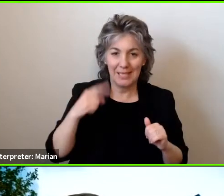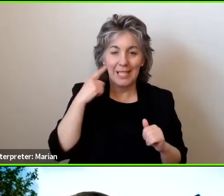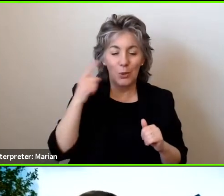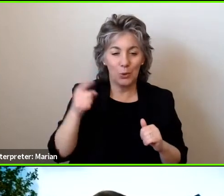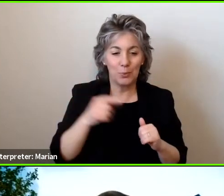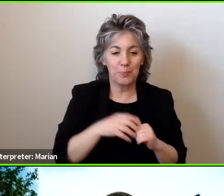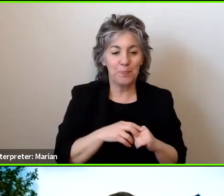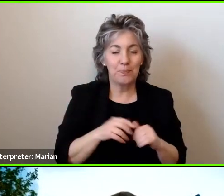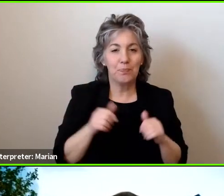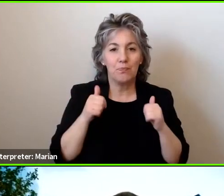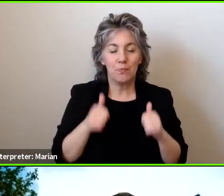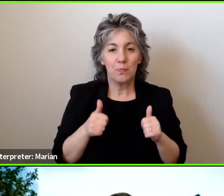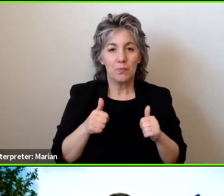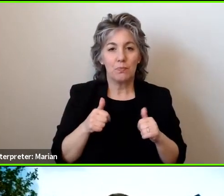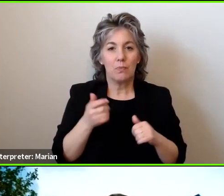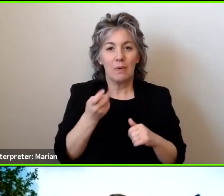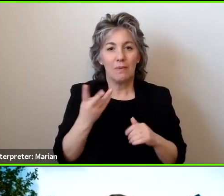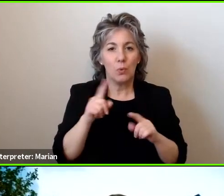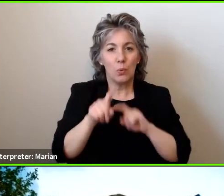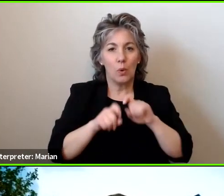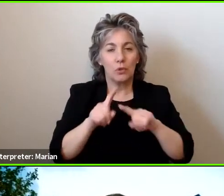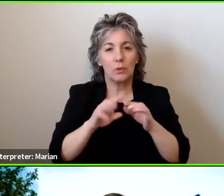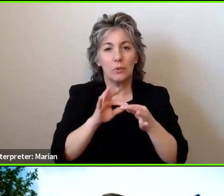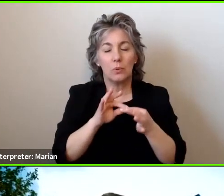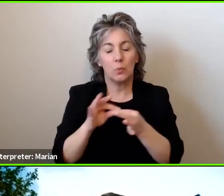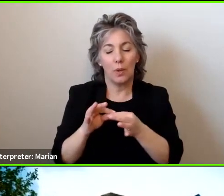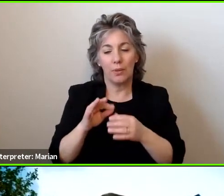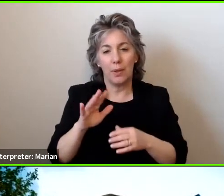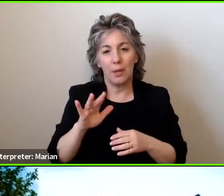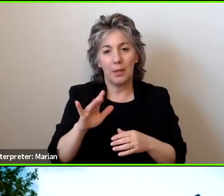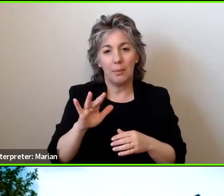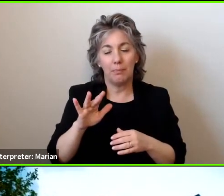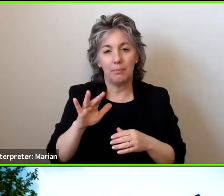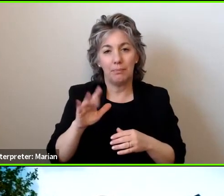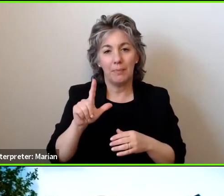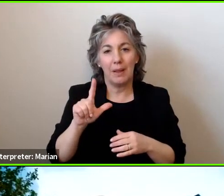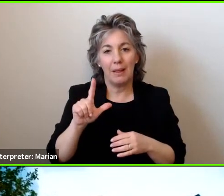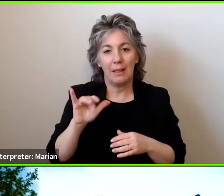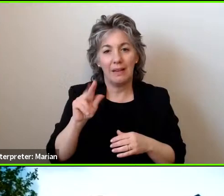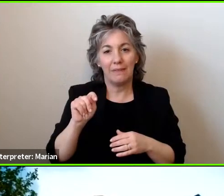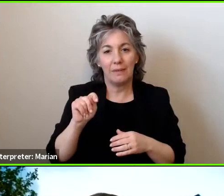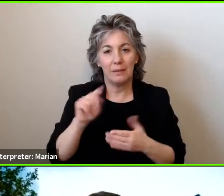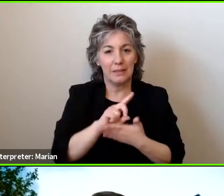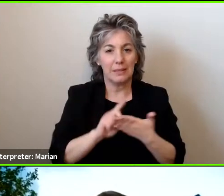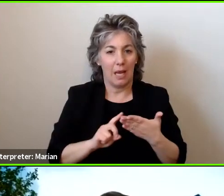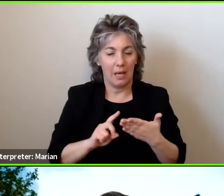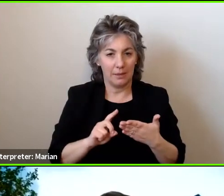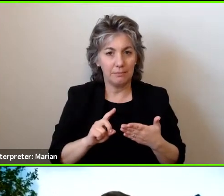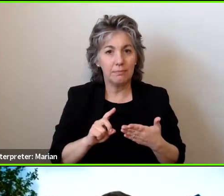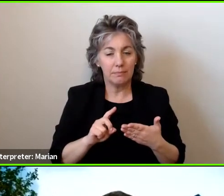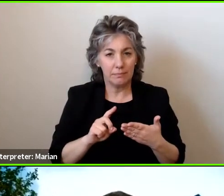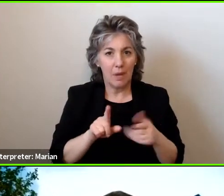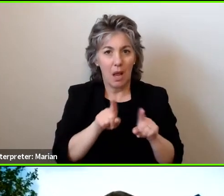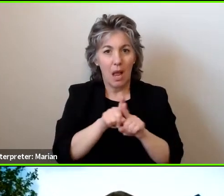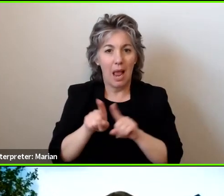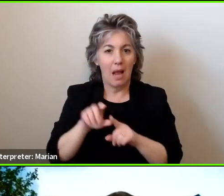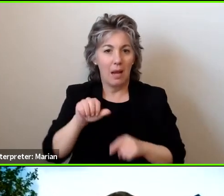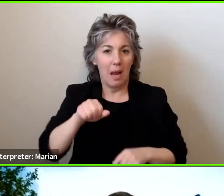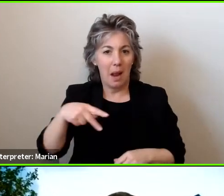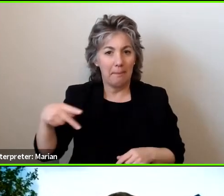So just a couple of questions around the lift design and also the app.